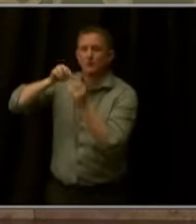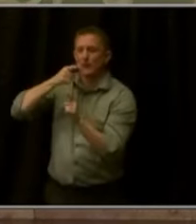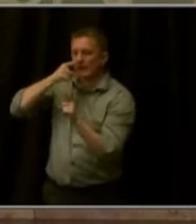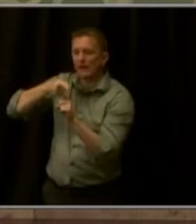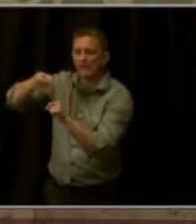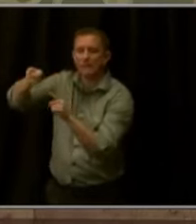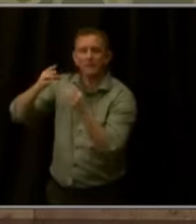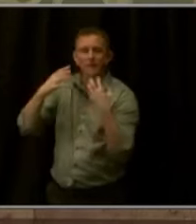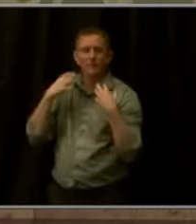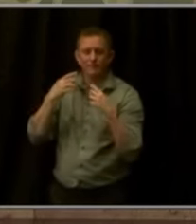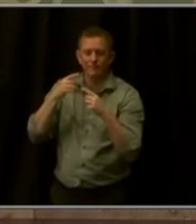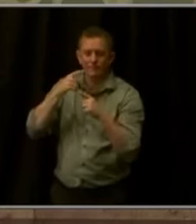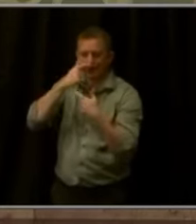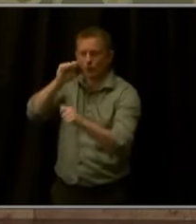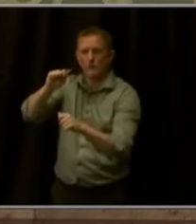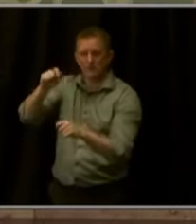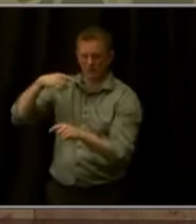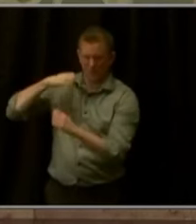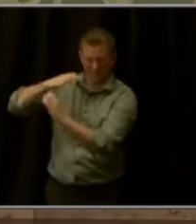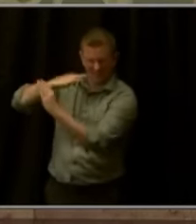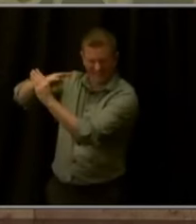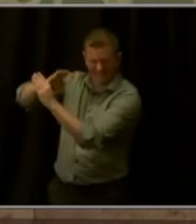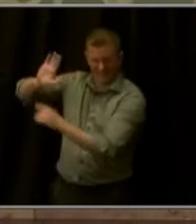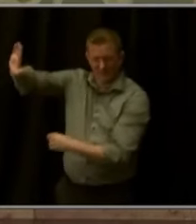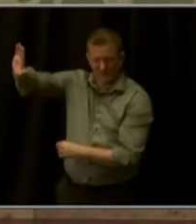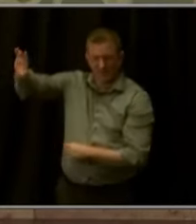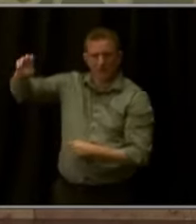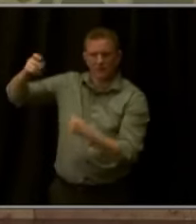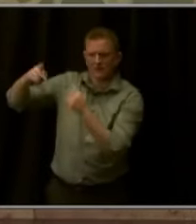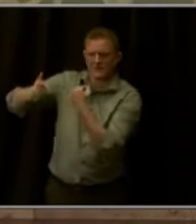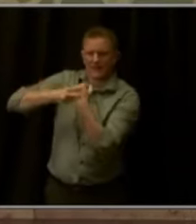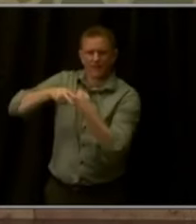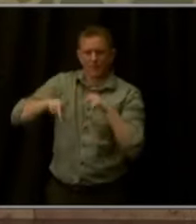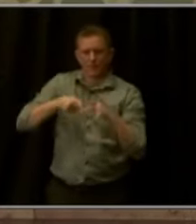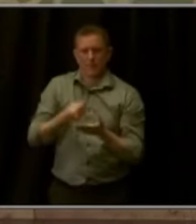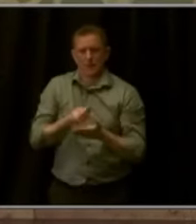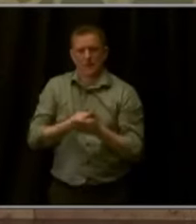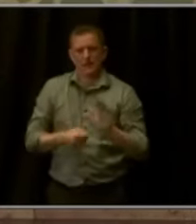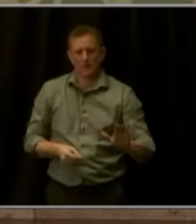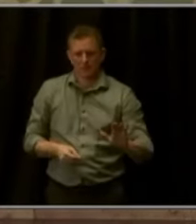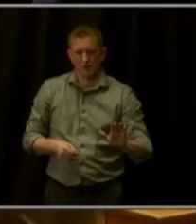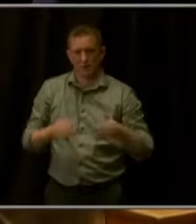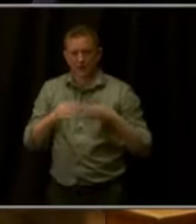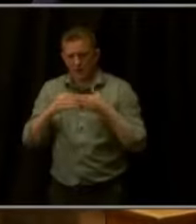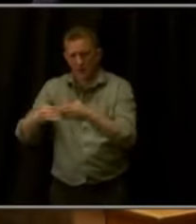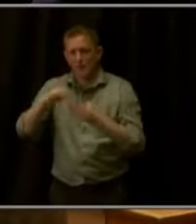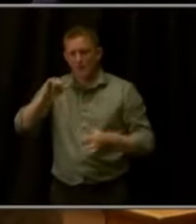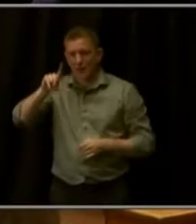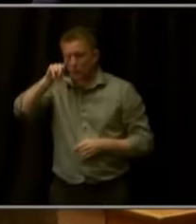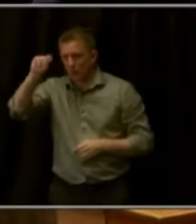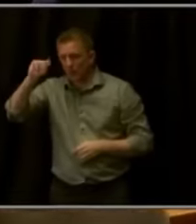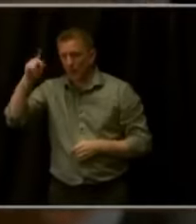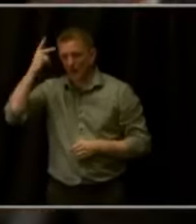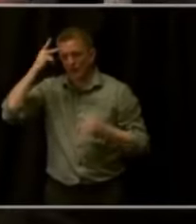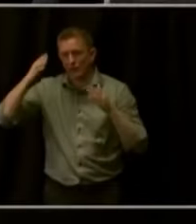Our work to save people money on healthcare is led by our incredible and dedicated Lieutenant Governor, Diane Primavera.